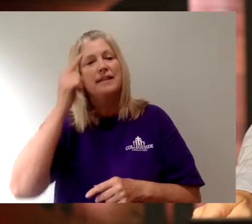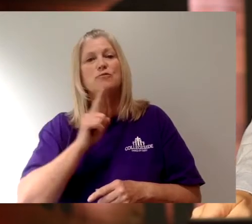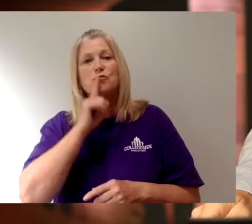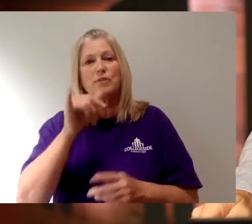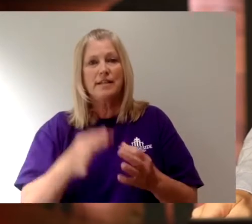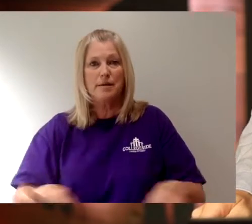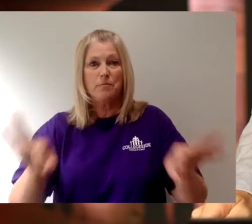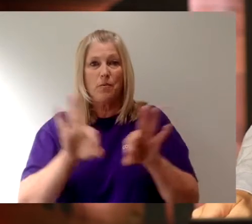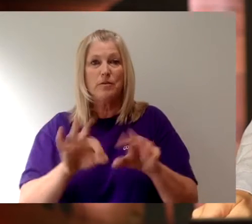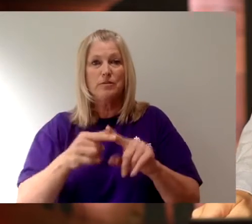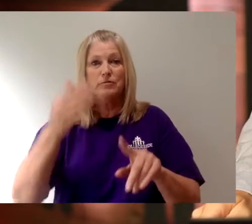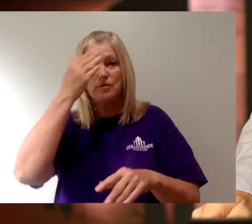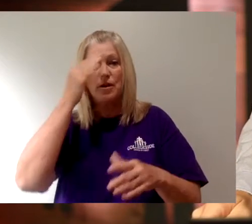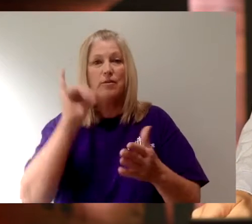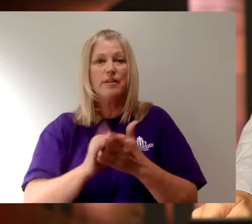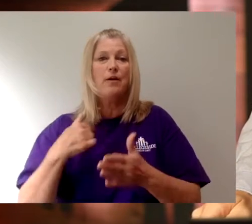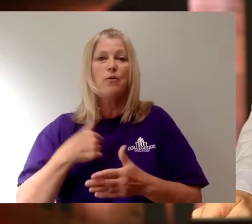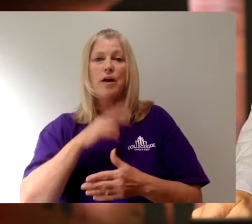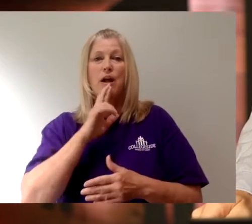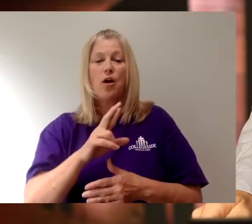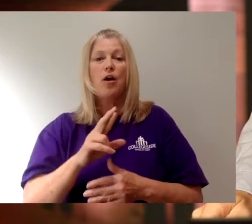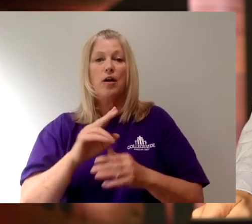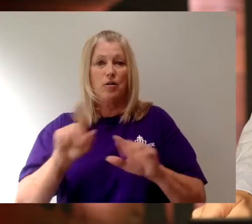really important for you to know that, that we're committed to this.